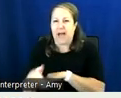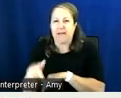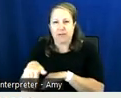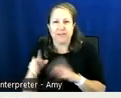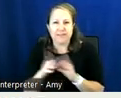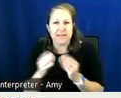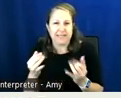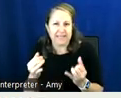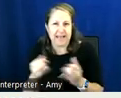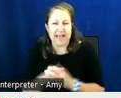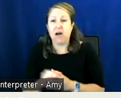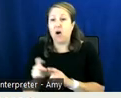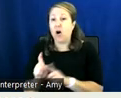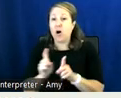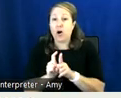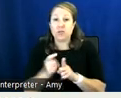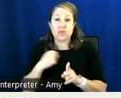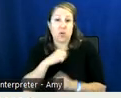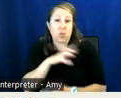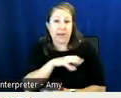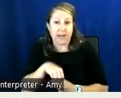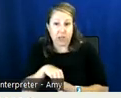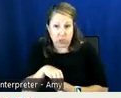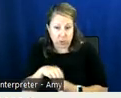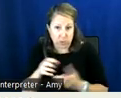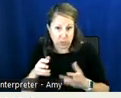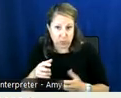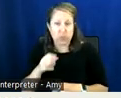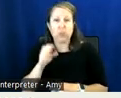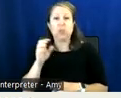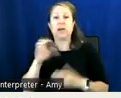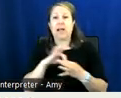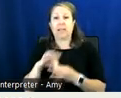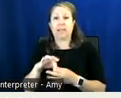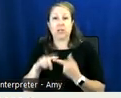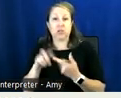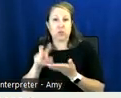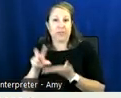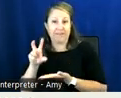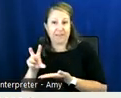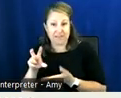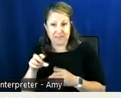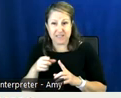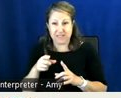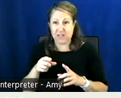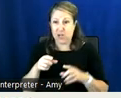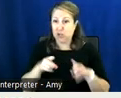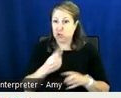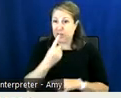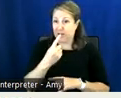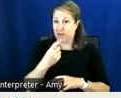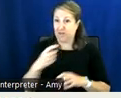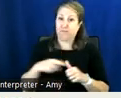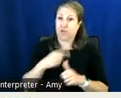then um additionally we've also included a link to the investments made in year one of the master plan for